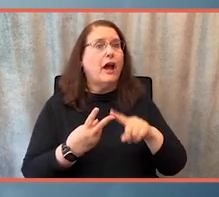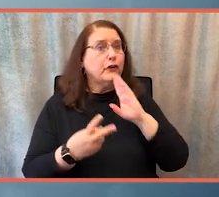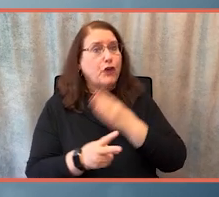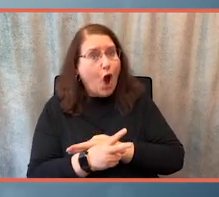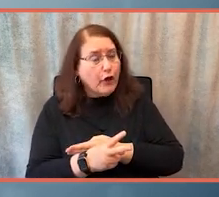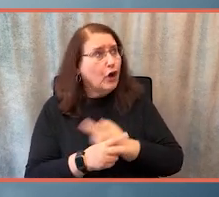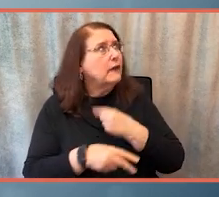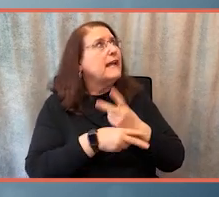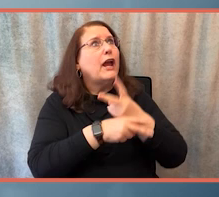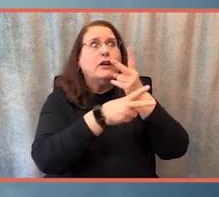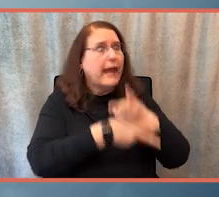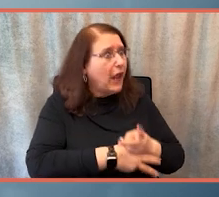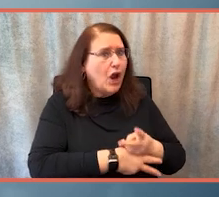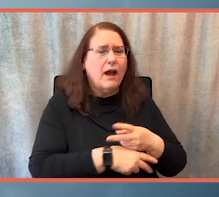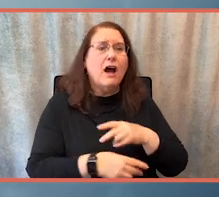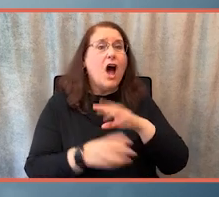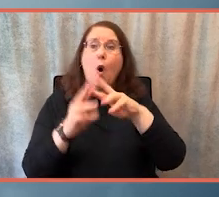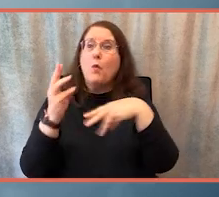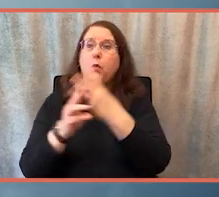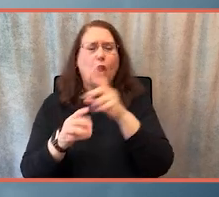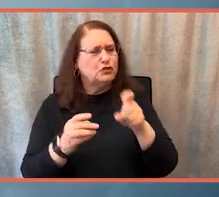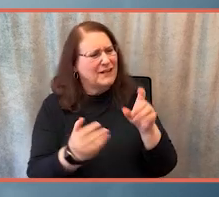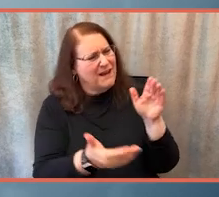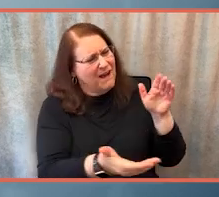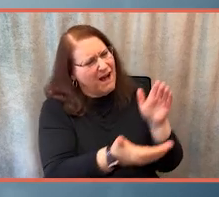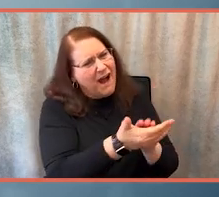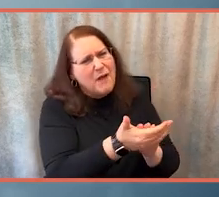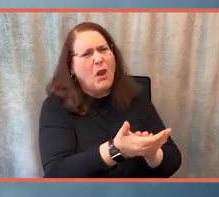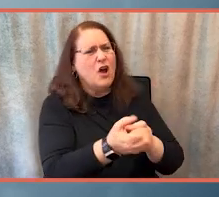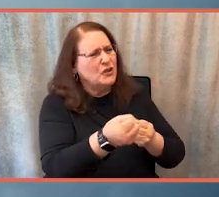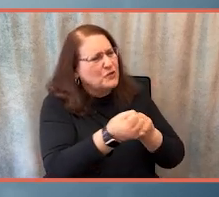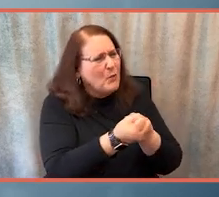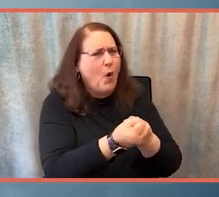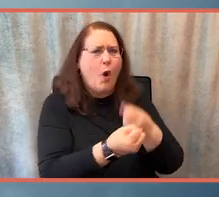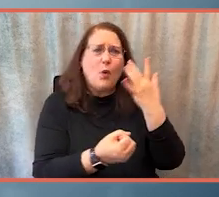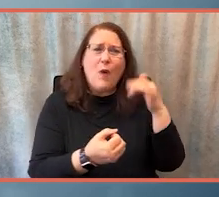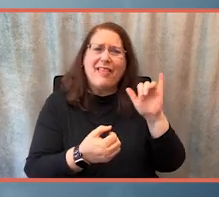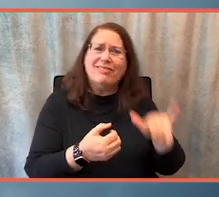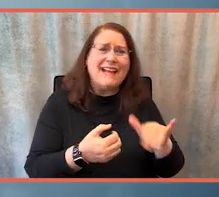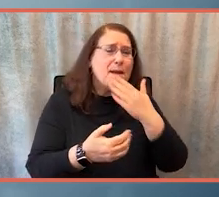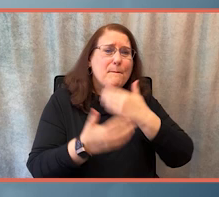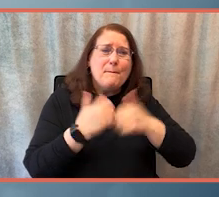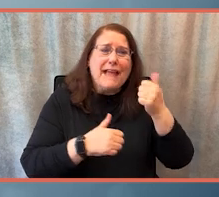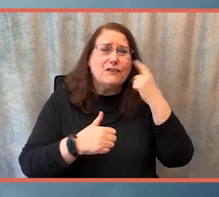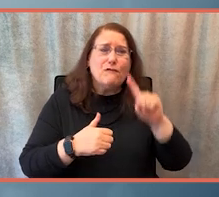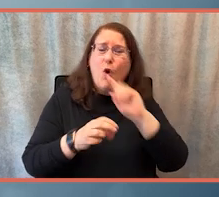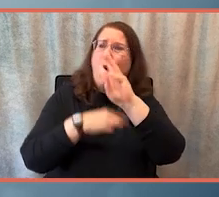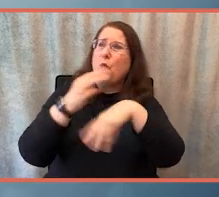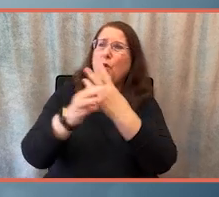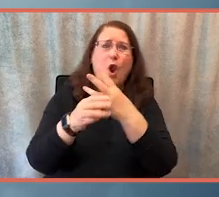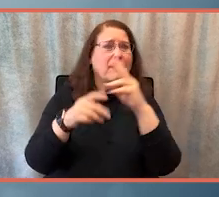A society should applaud that and support that because it is in the best interest and the wellbeing of, of society